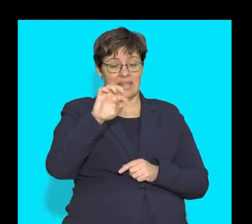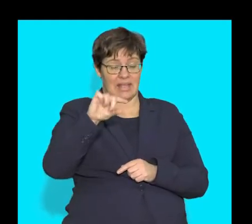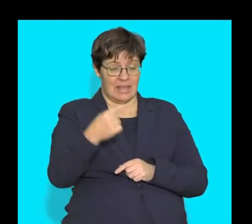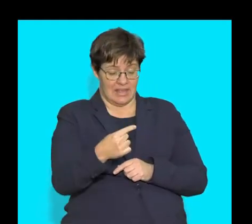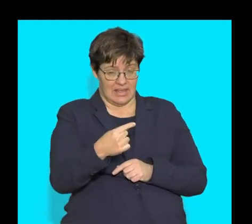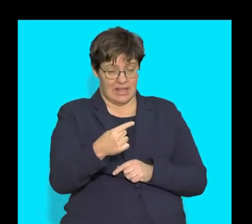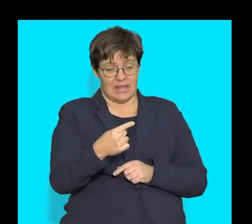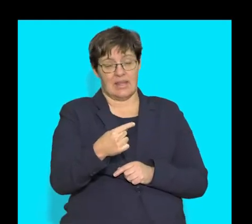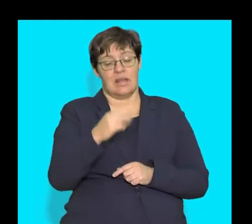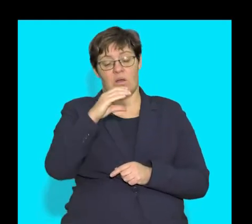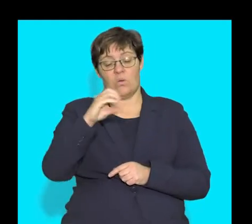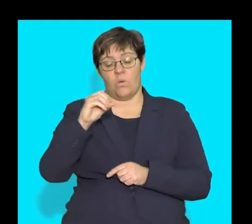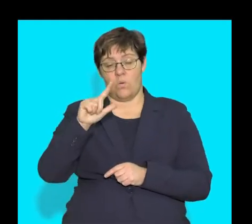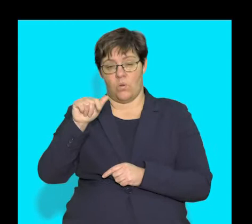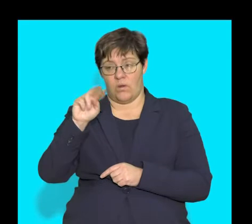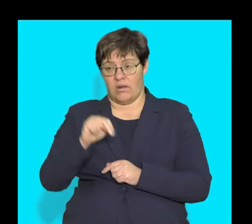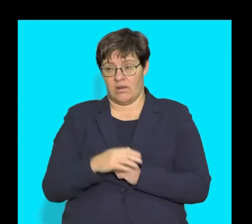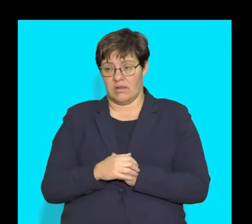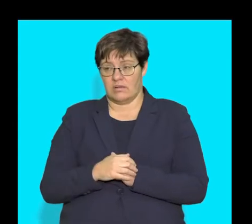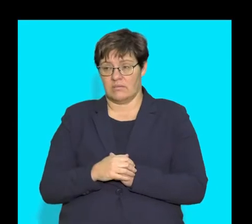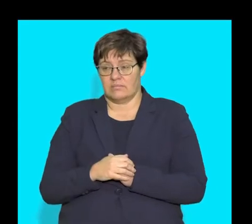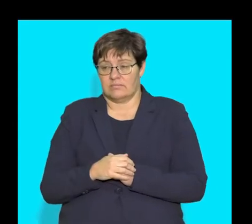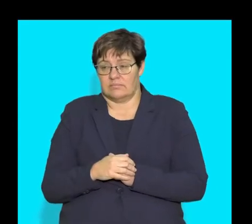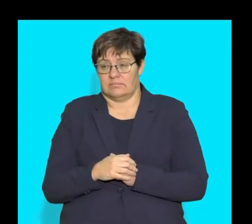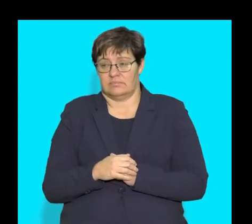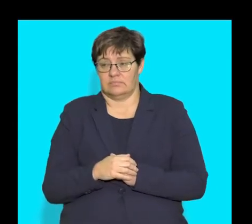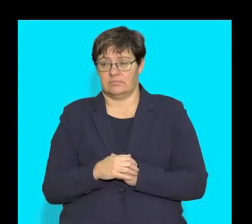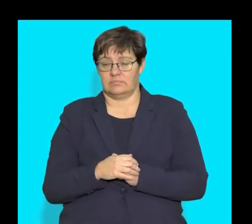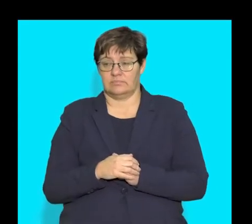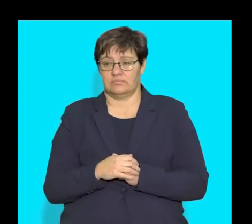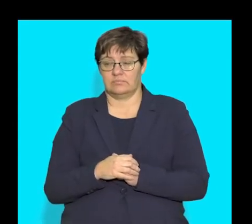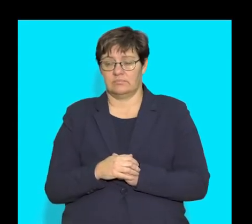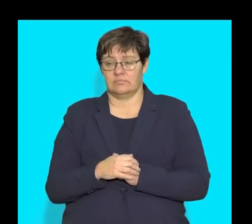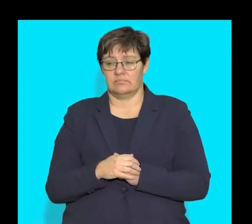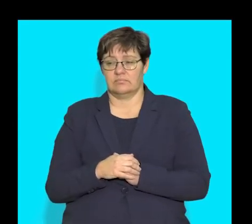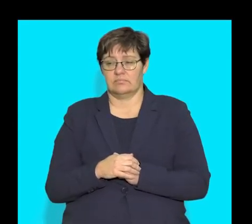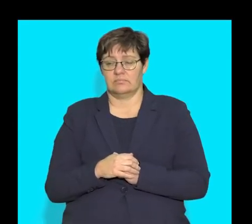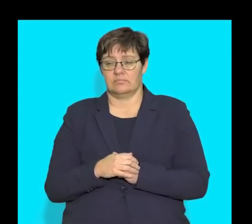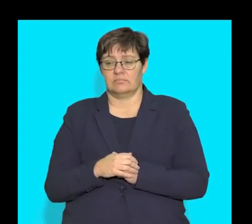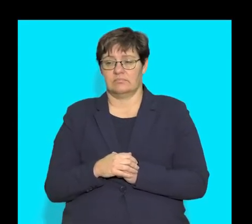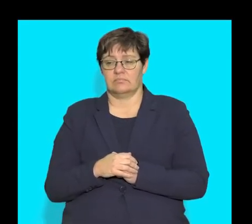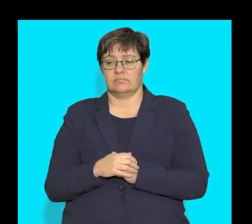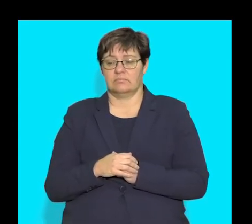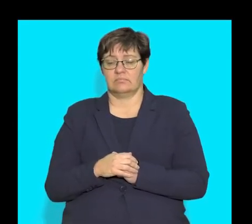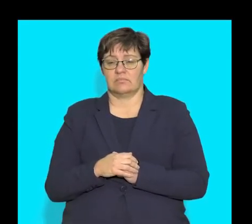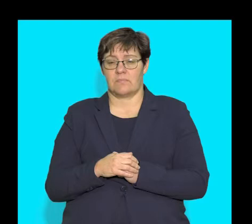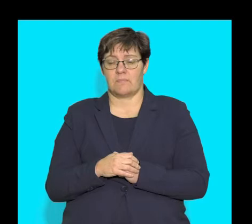ascending. So again, climbing up. So moving up is the ascending colon.